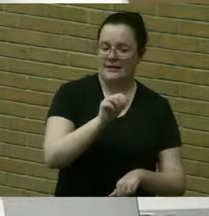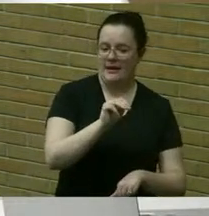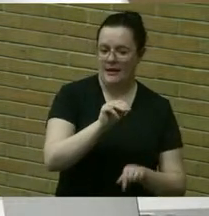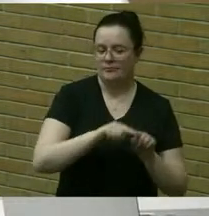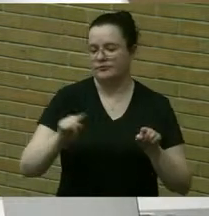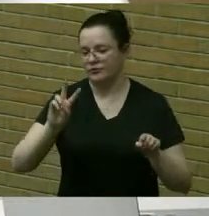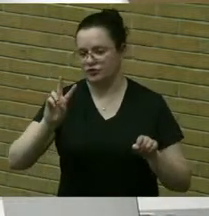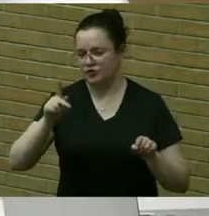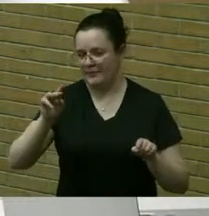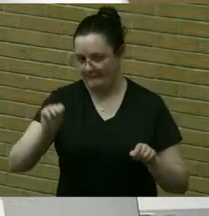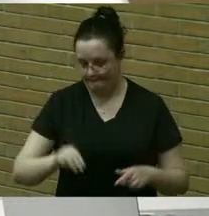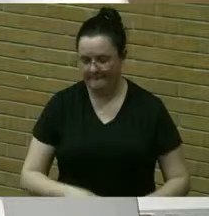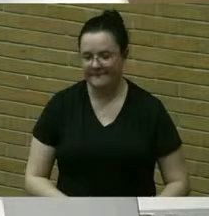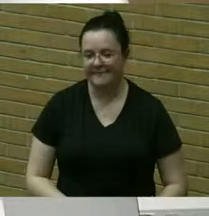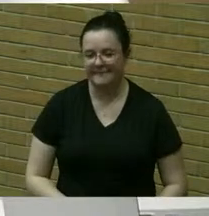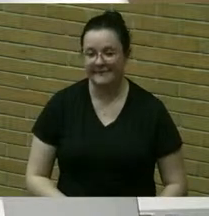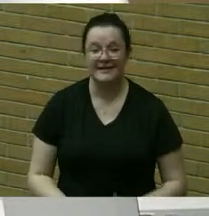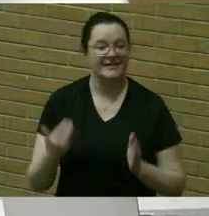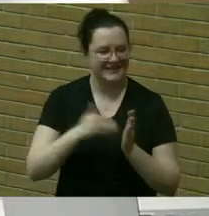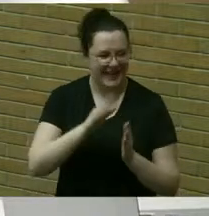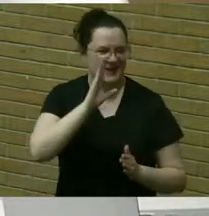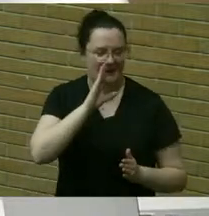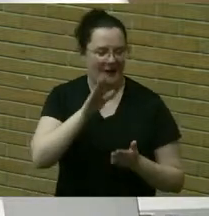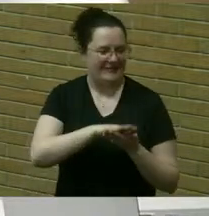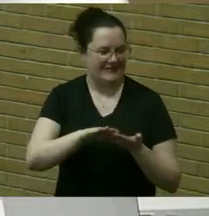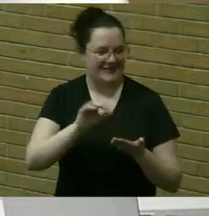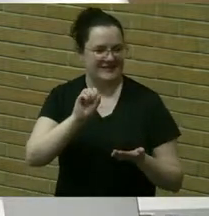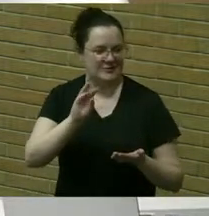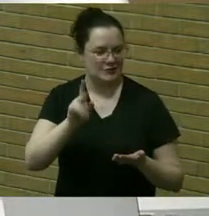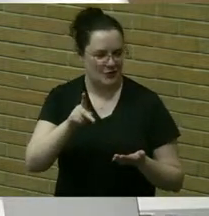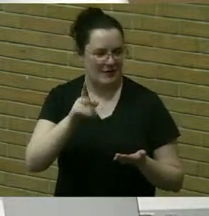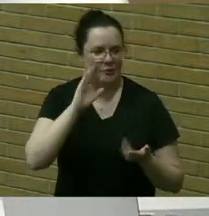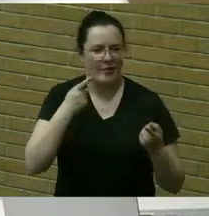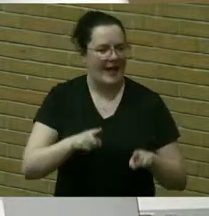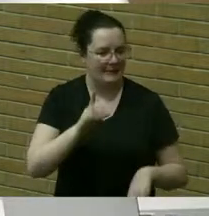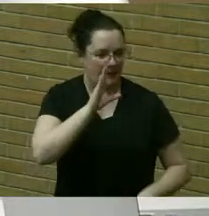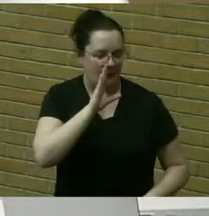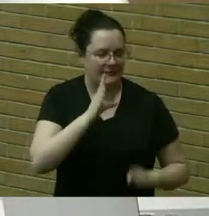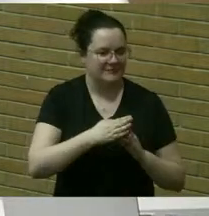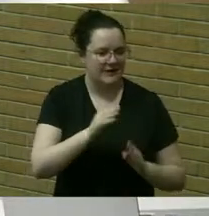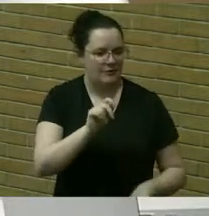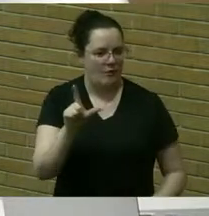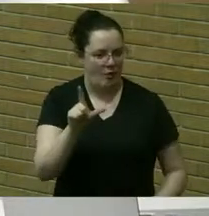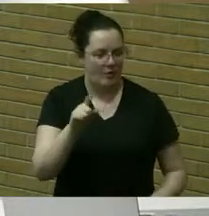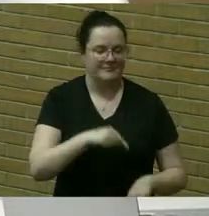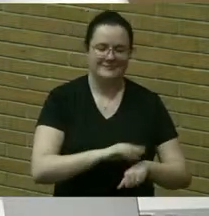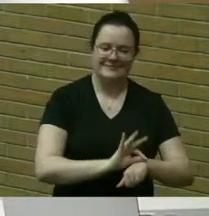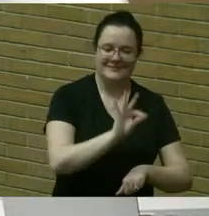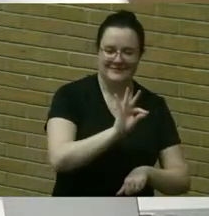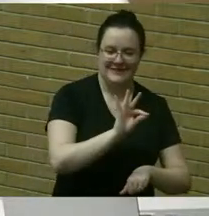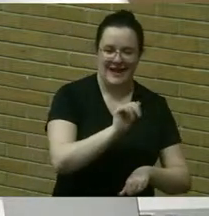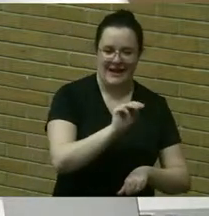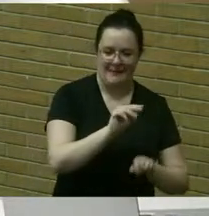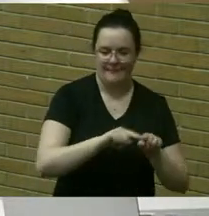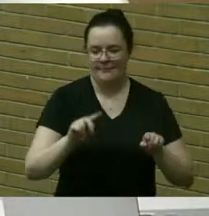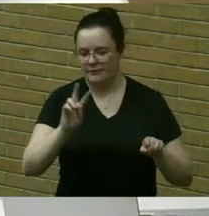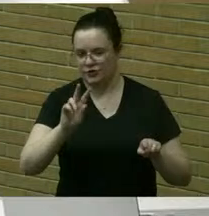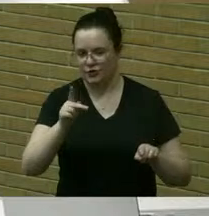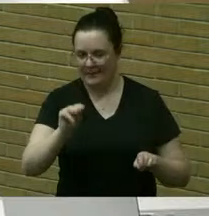and again our brighton clean sweep will take place at the brighton town hall from 9 a.m to 2 p.m